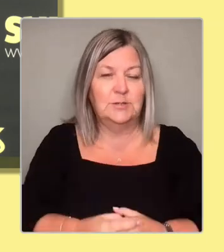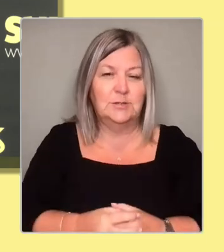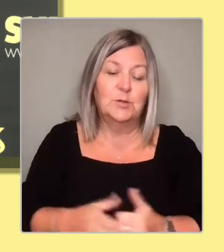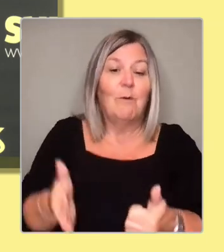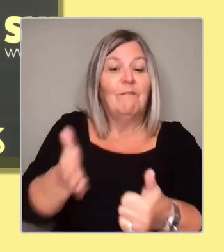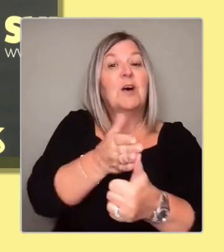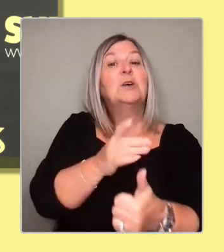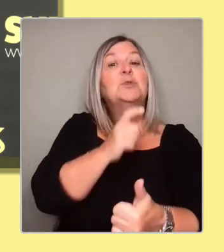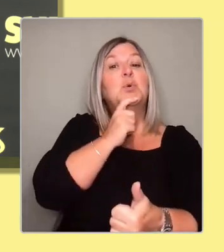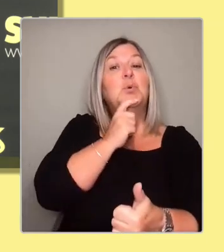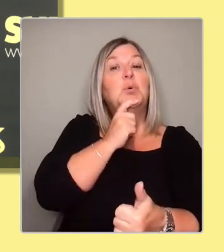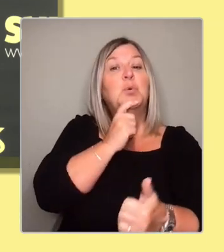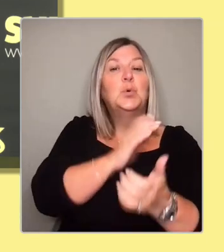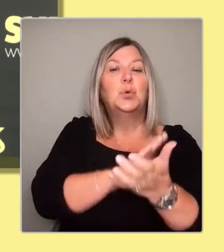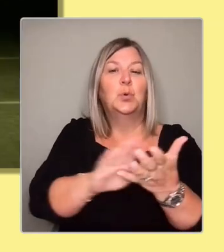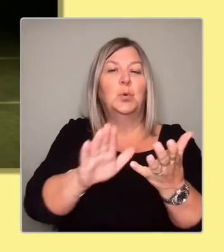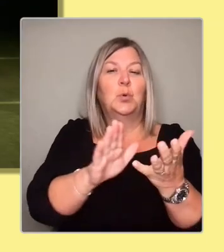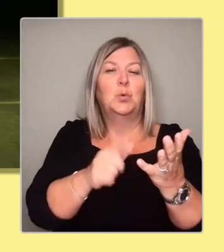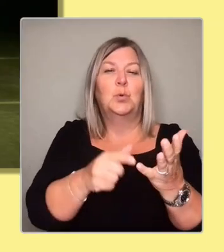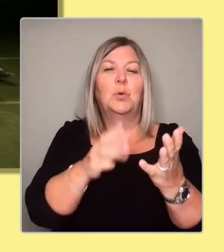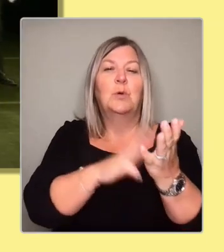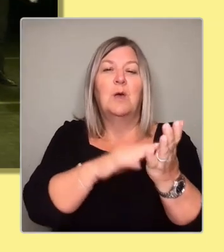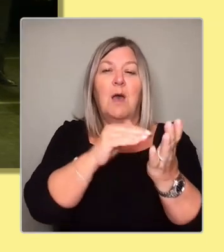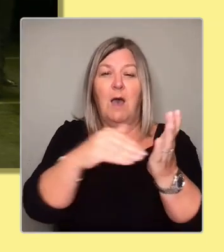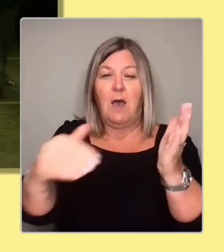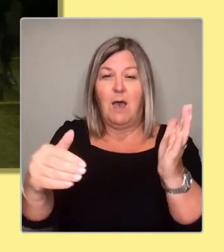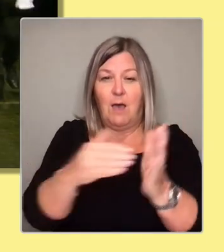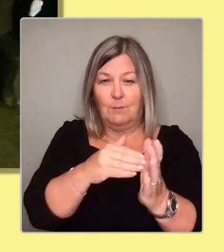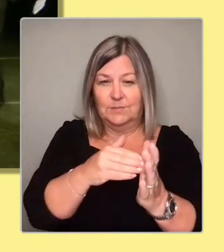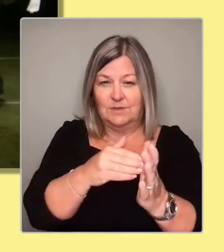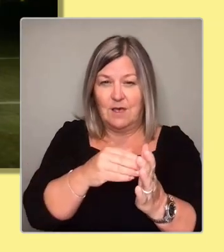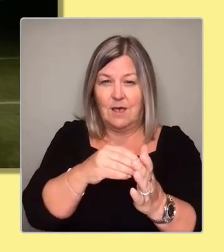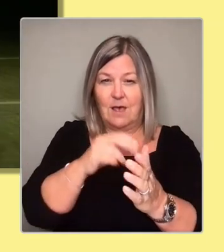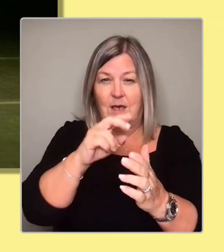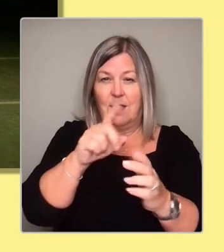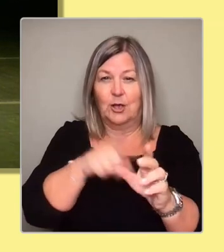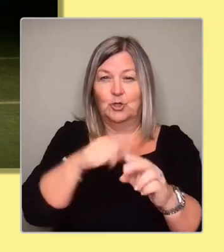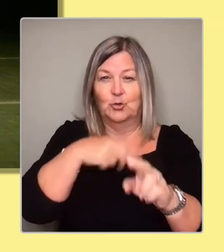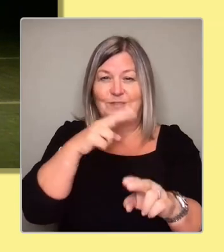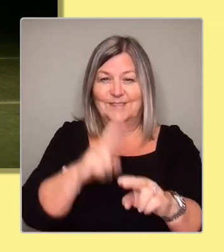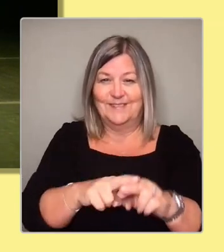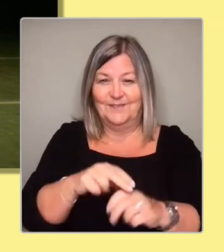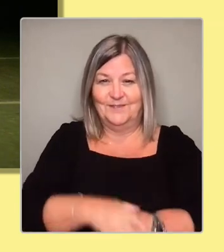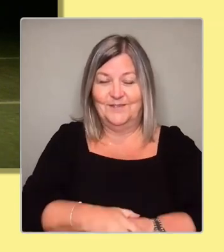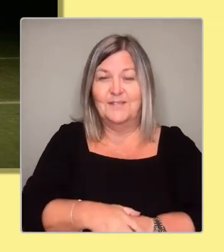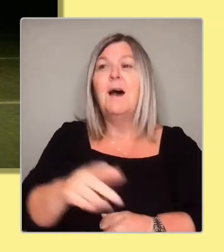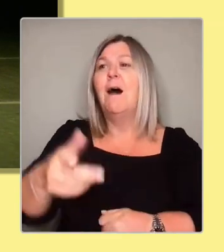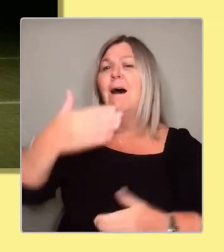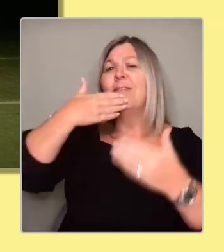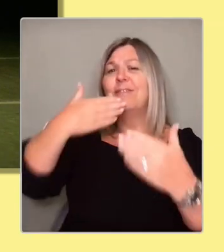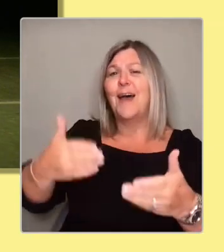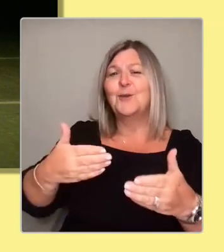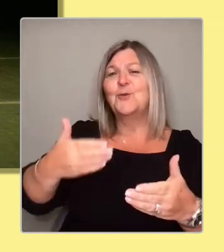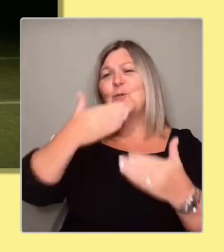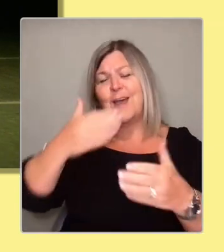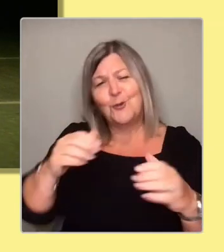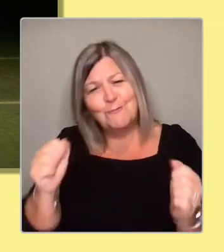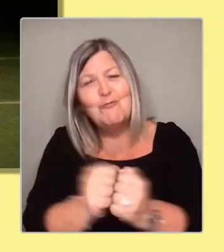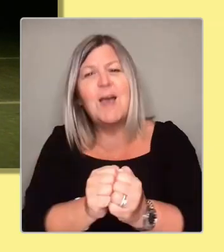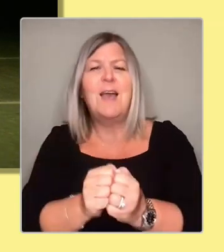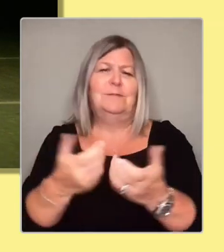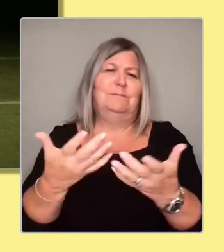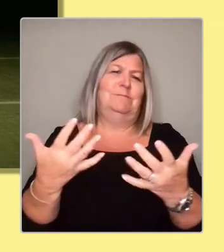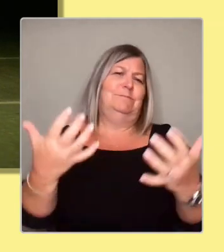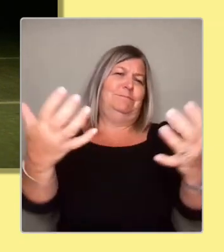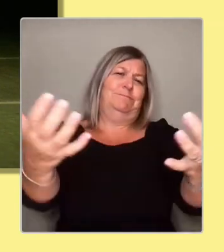So Hamza, you have six minutes. Thank you. Thank you so much. Thanks, friends, for being here. We're looking